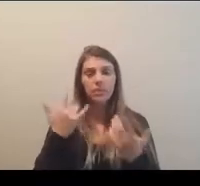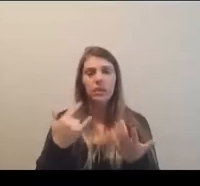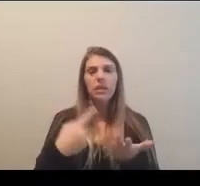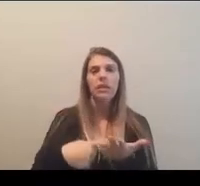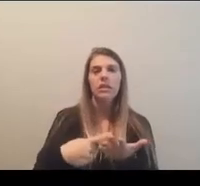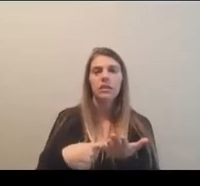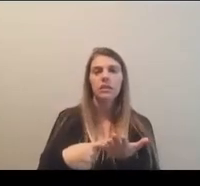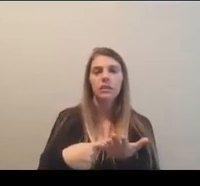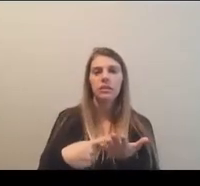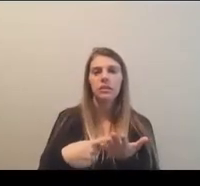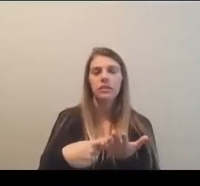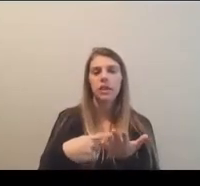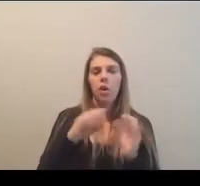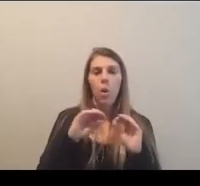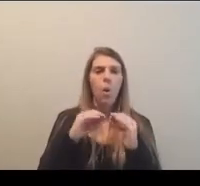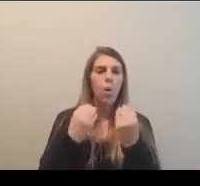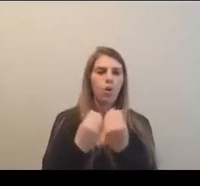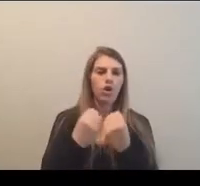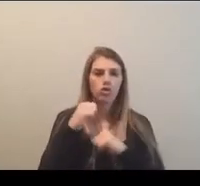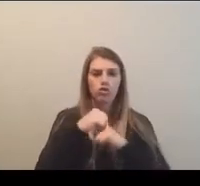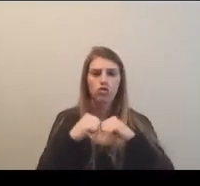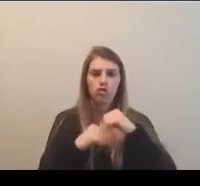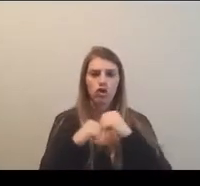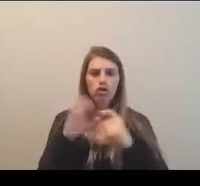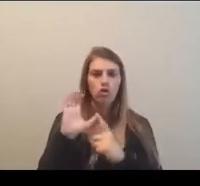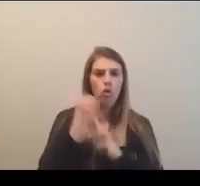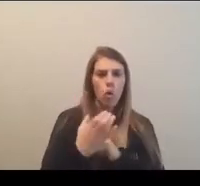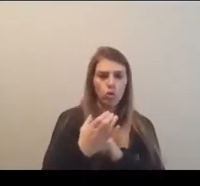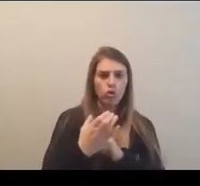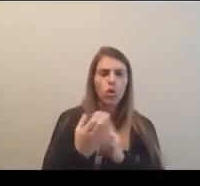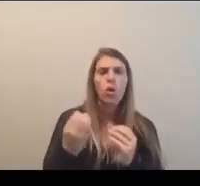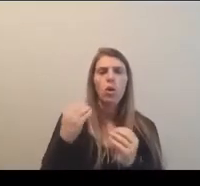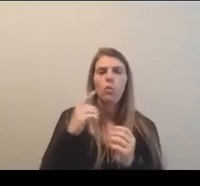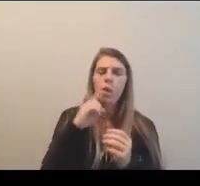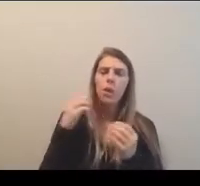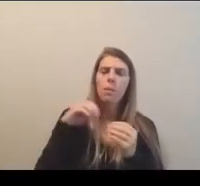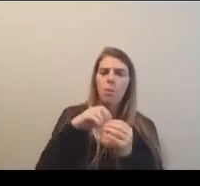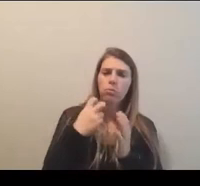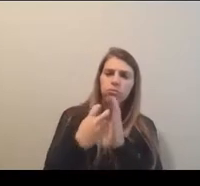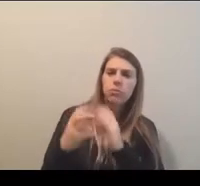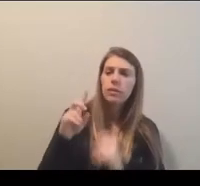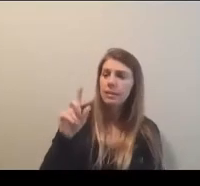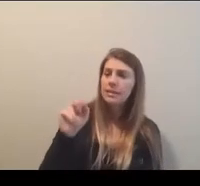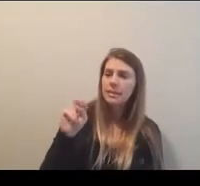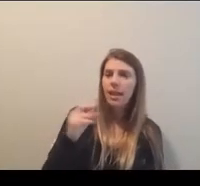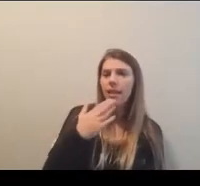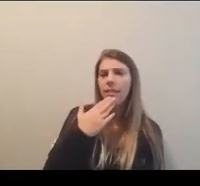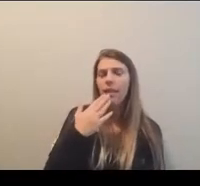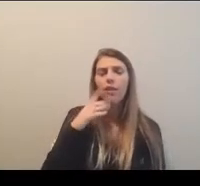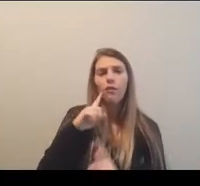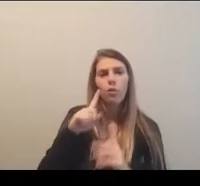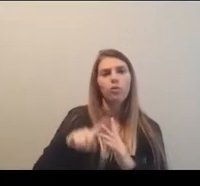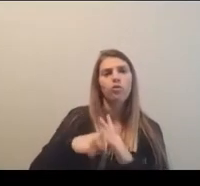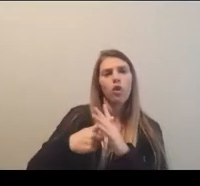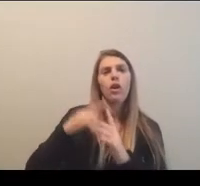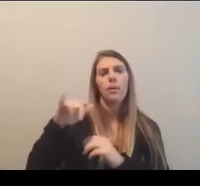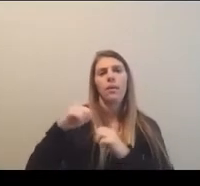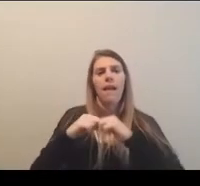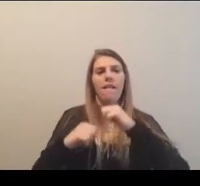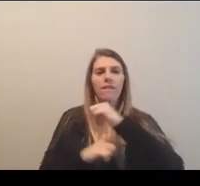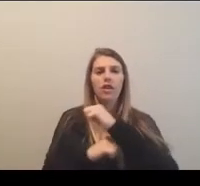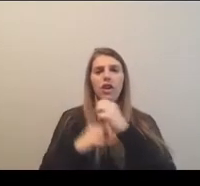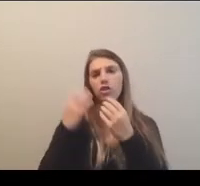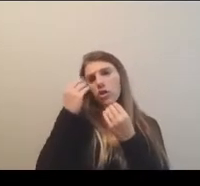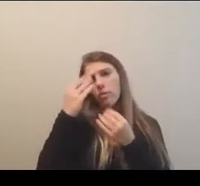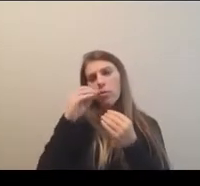to, um, organizational structure and culture. So more of a look in and Dan, thank you for starting us off today with that foundational information